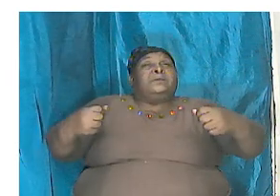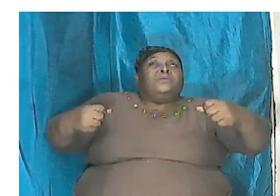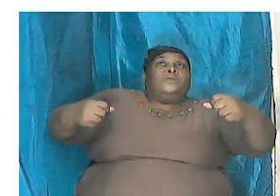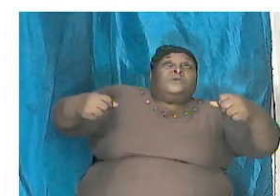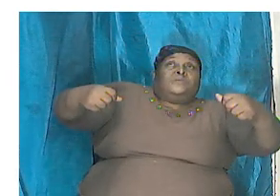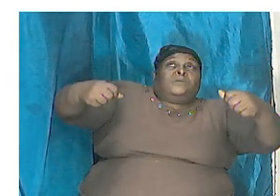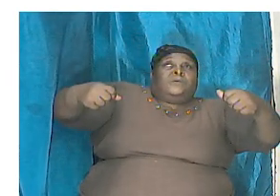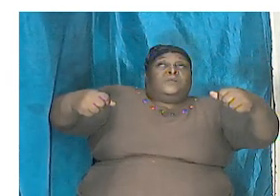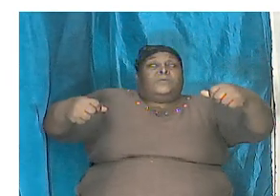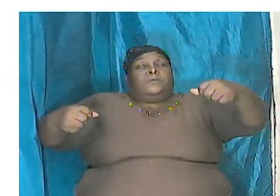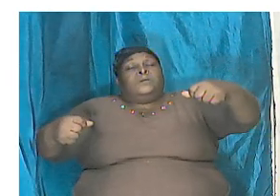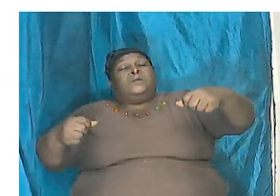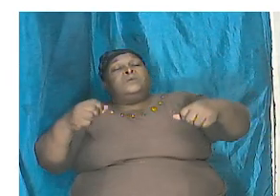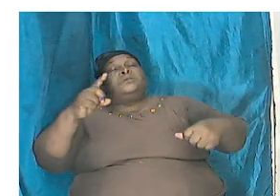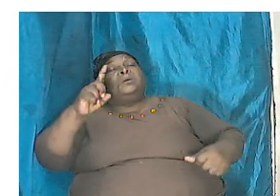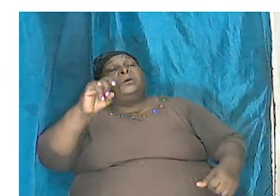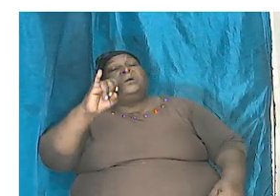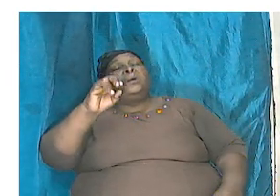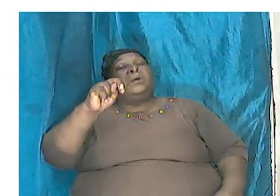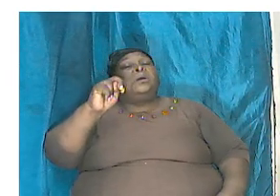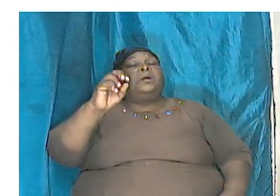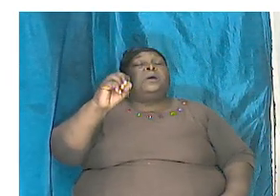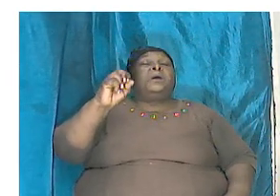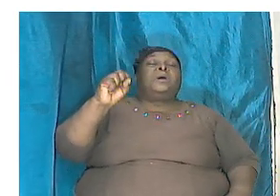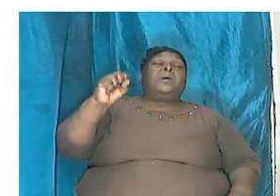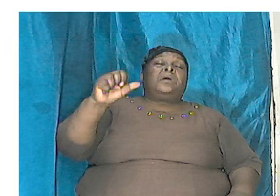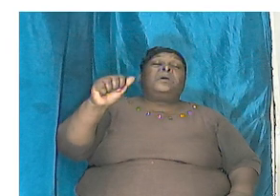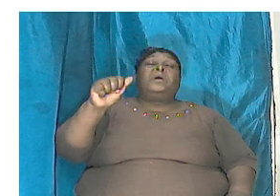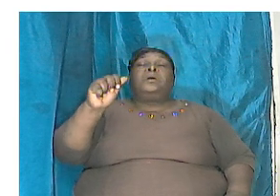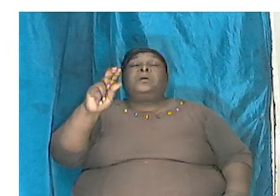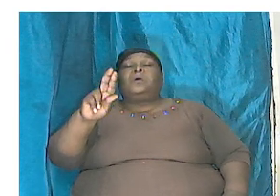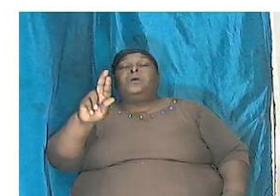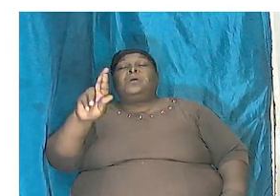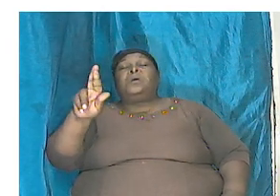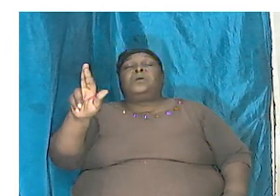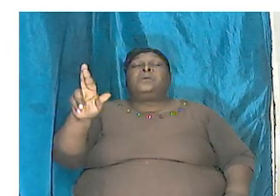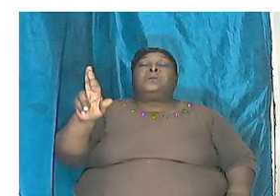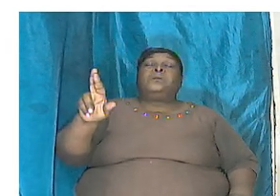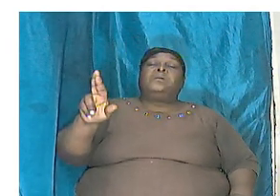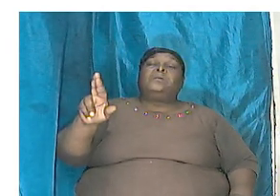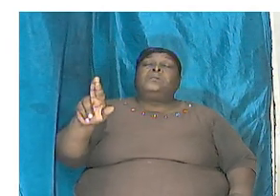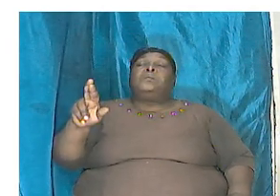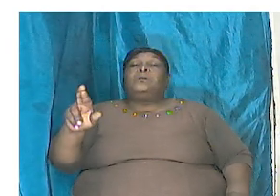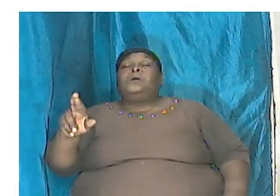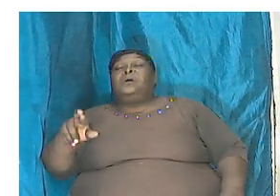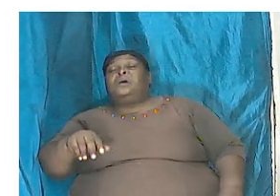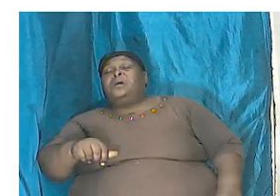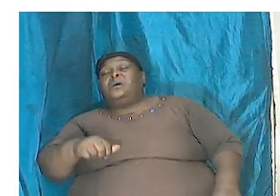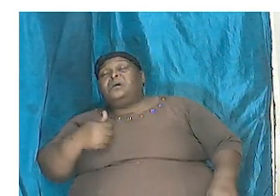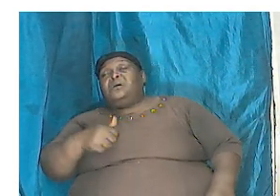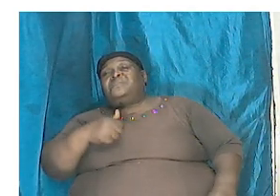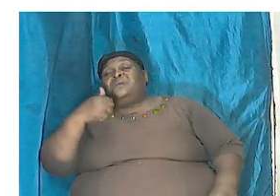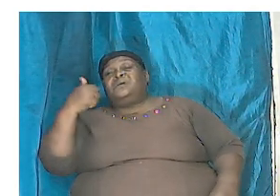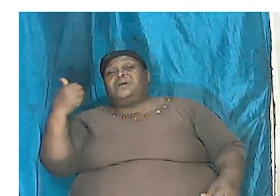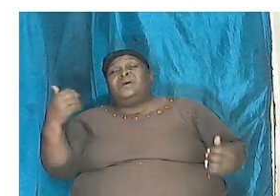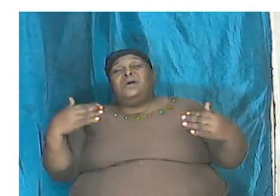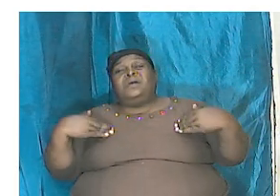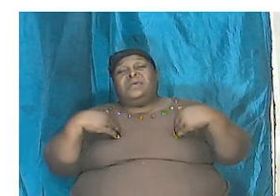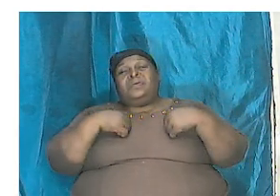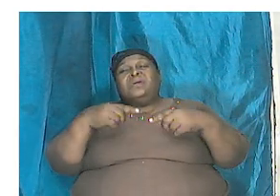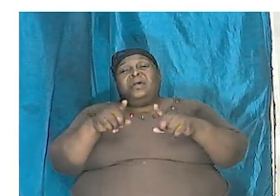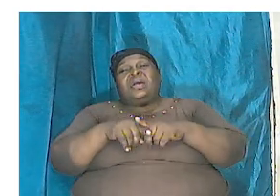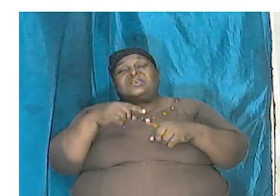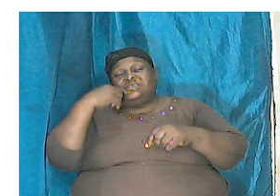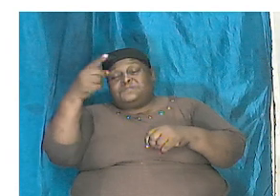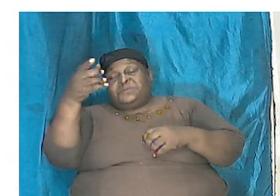extinct and nothing different from what caused other animals to be extinct brothers and sisters do we understand that as we